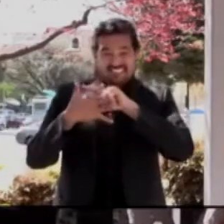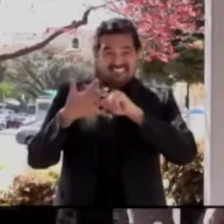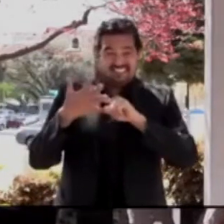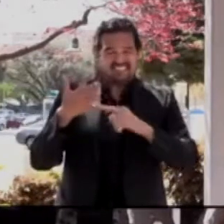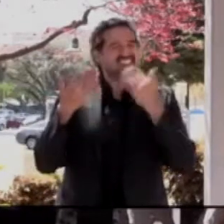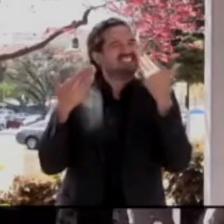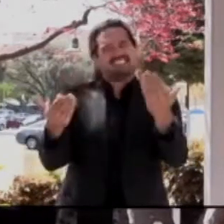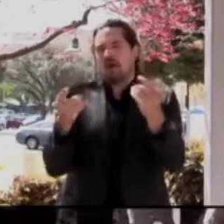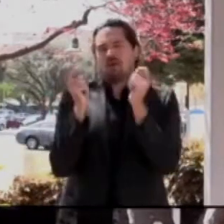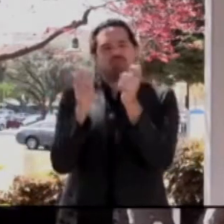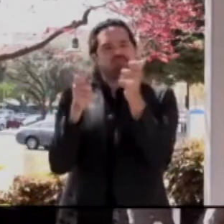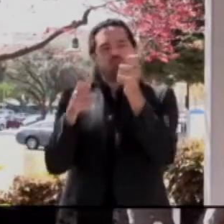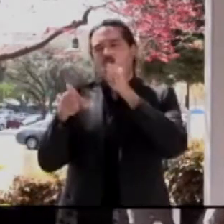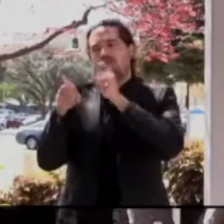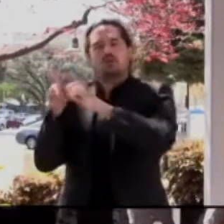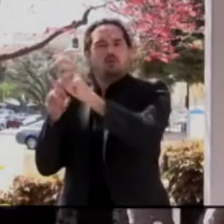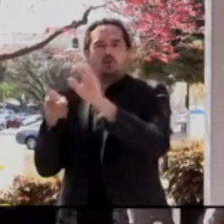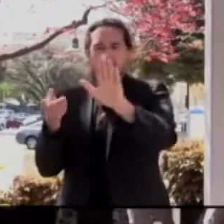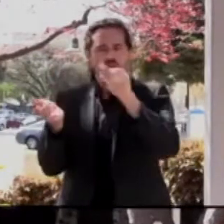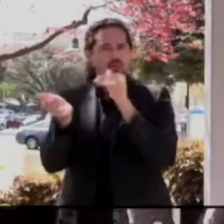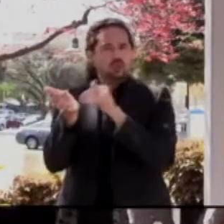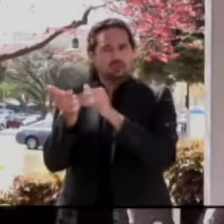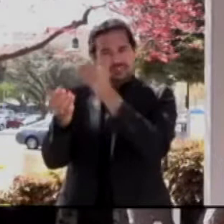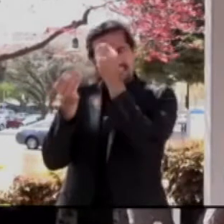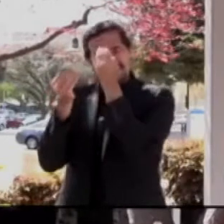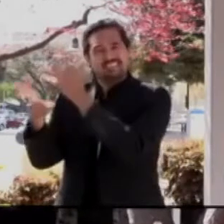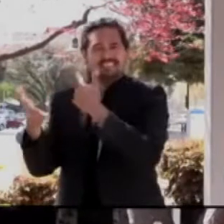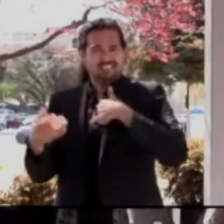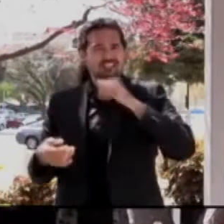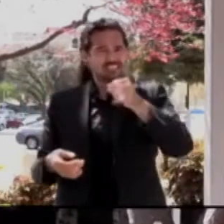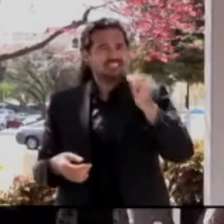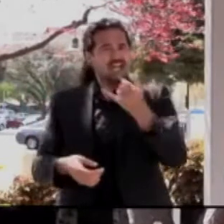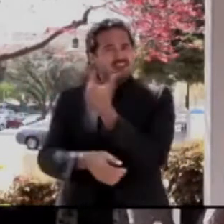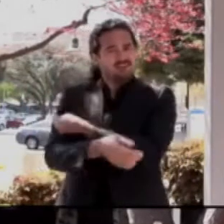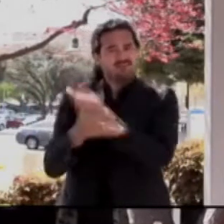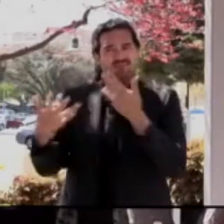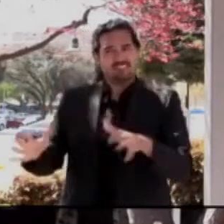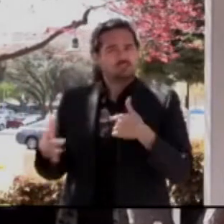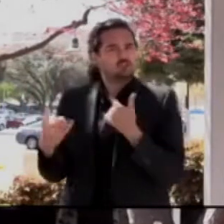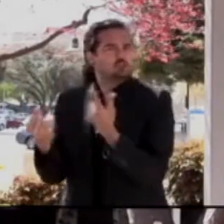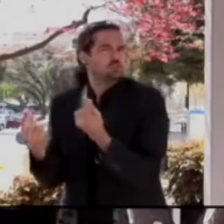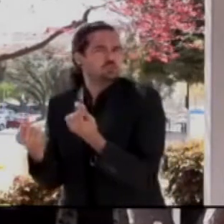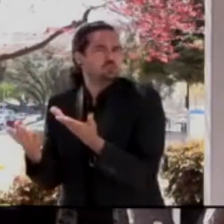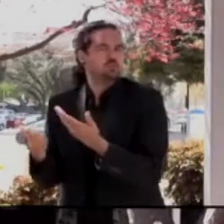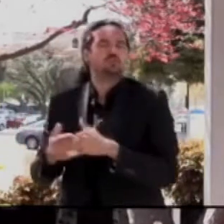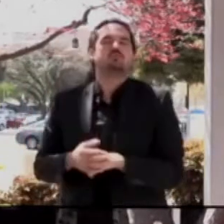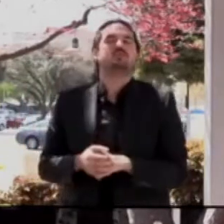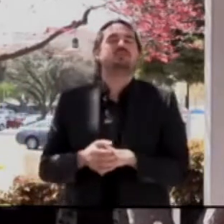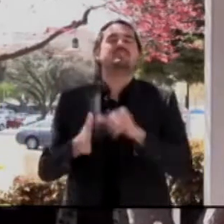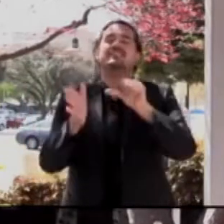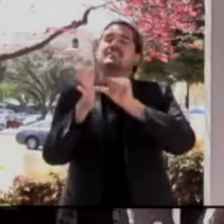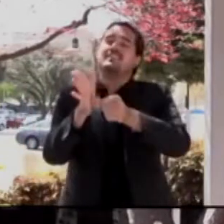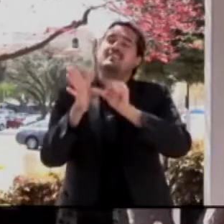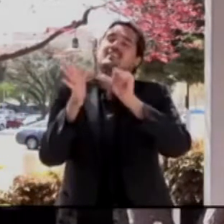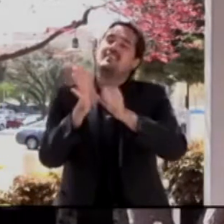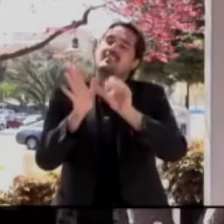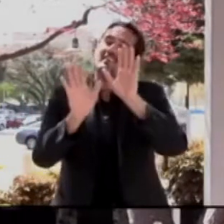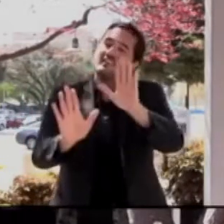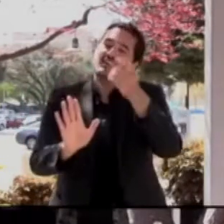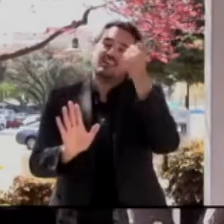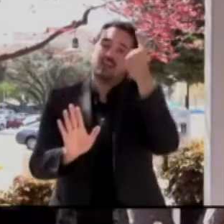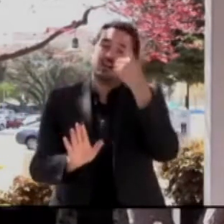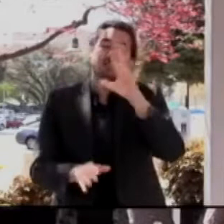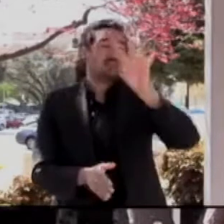medical treatment. Again, these conditions are extremely rare. None occurred in California.